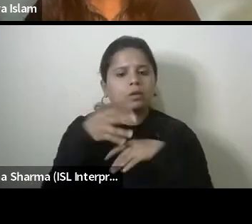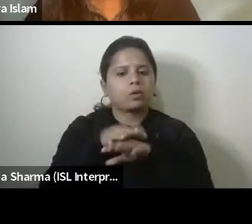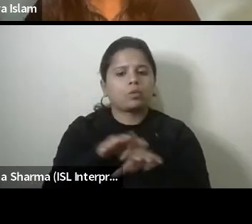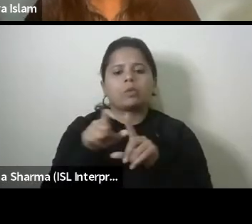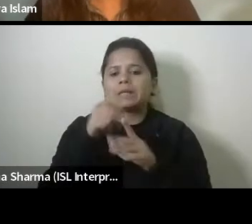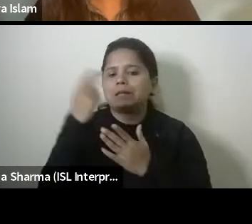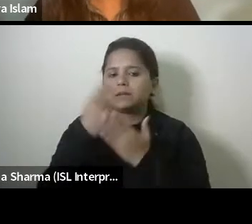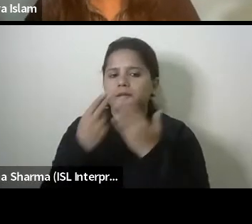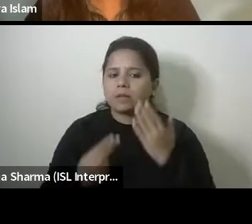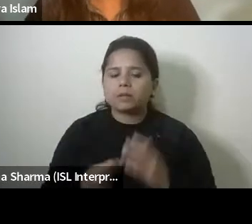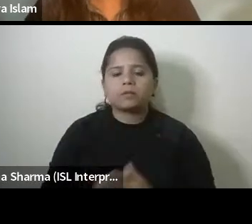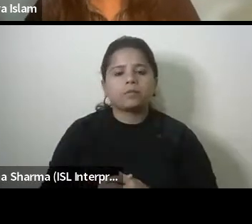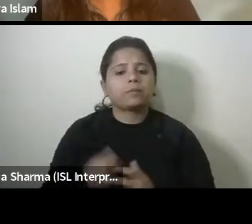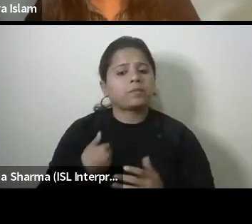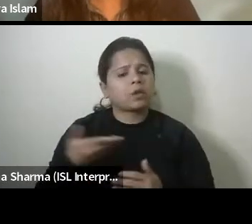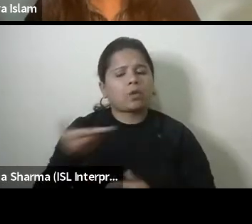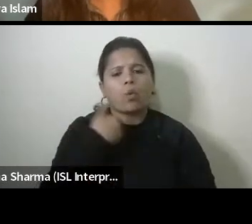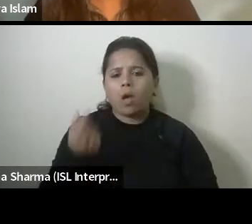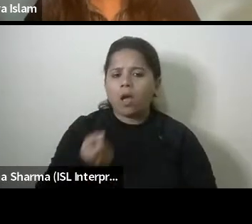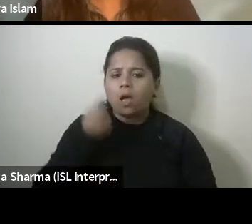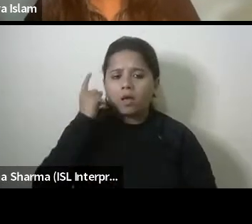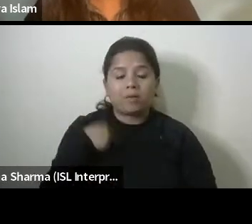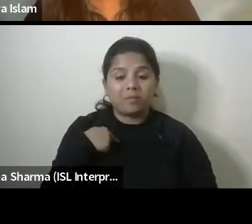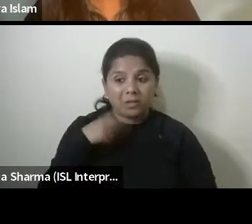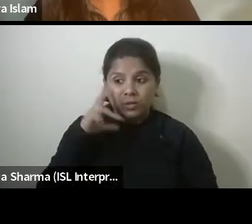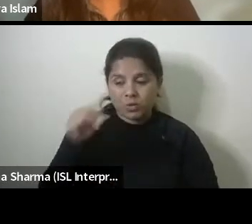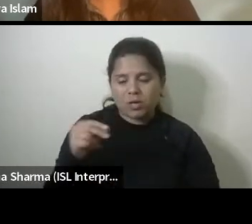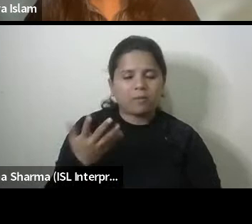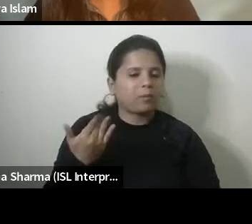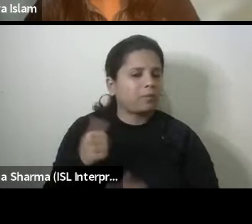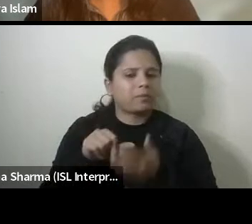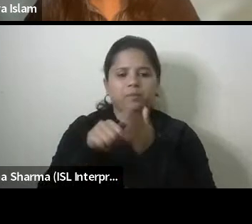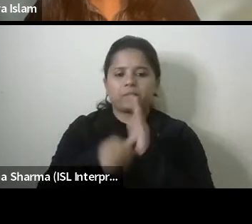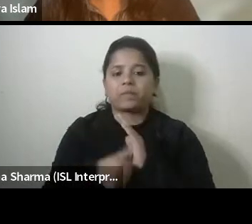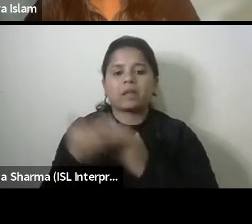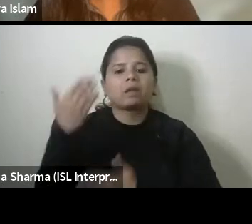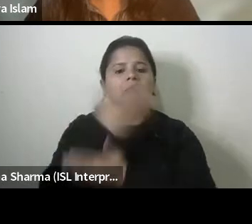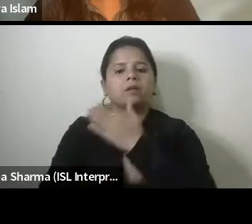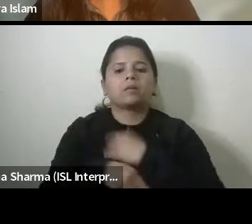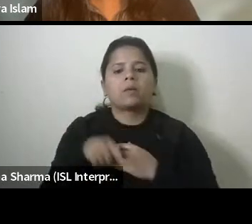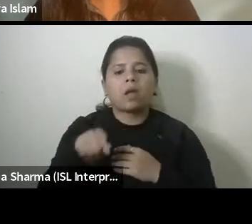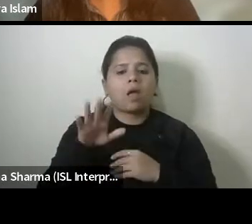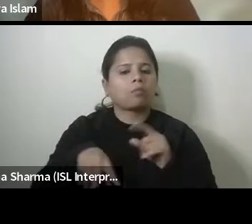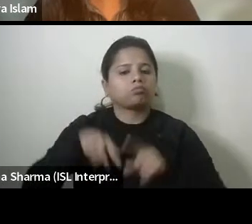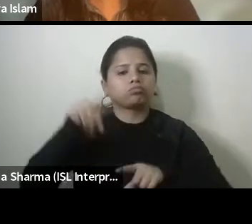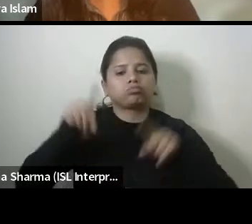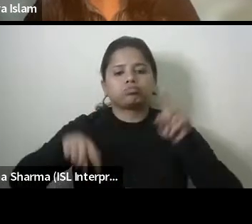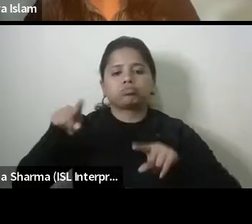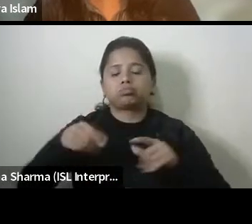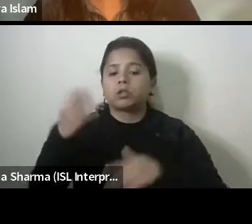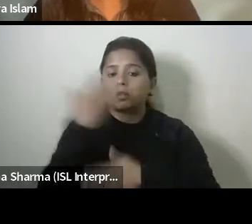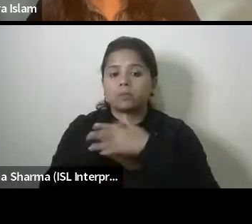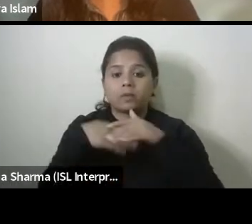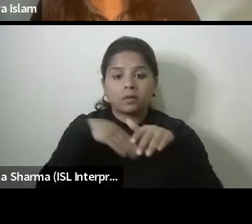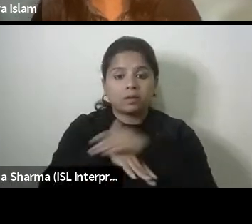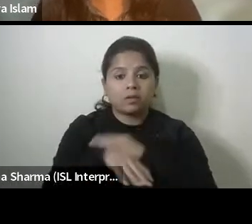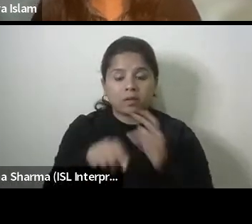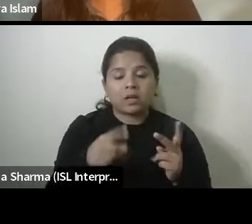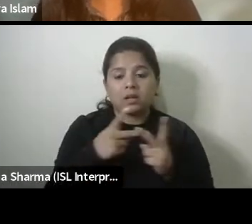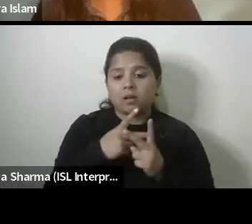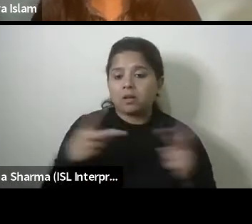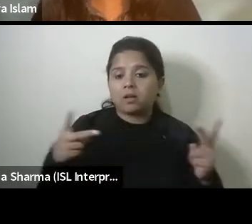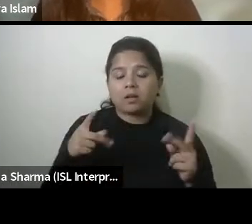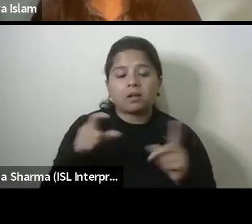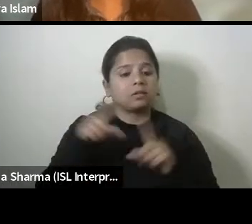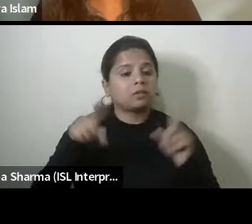and we all understand and can't deny the fact that disability is a spectrum and within each disability type there is a lot of